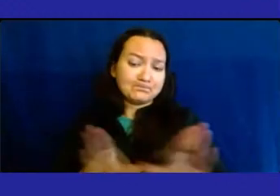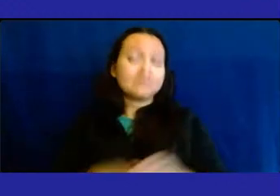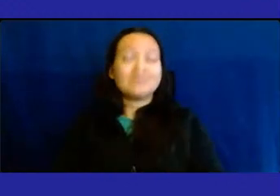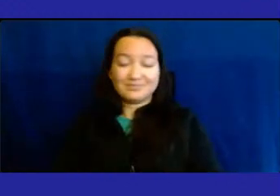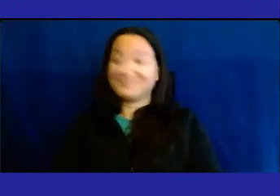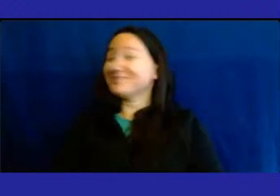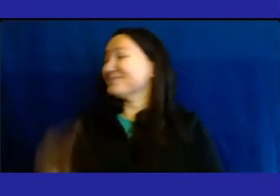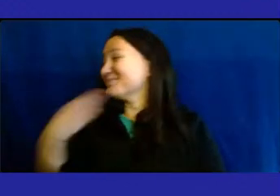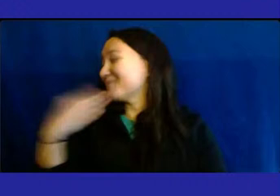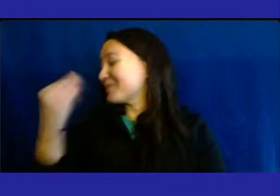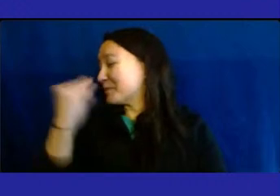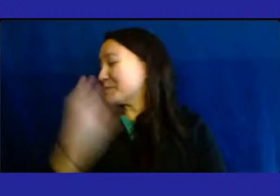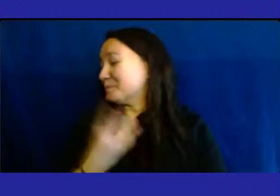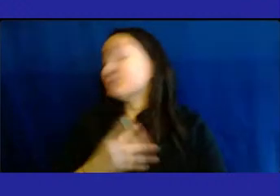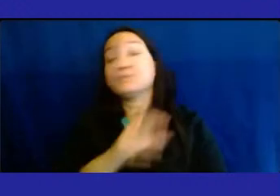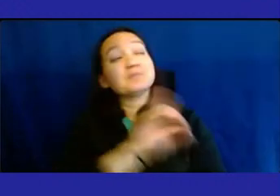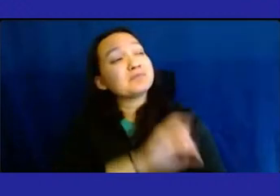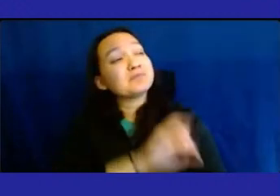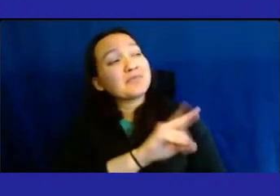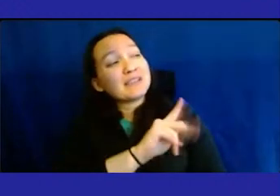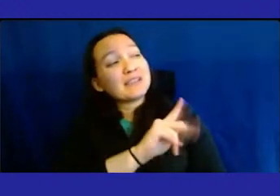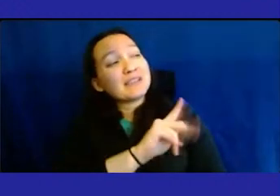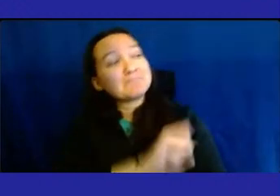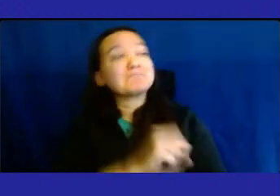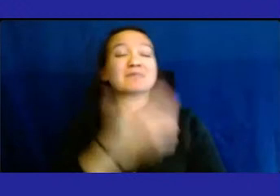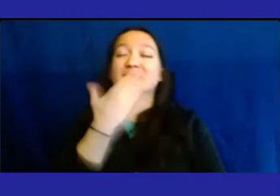for sharing, Dr. Katz. Thank you, Dr.